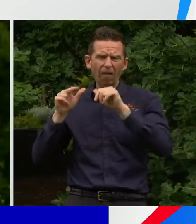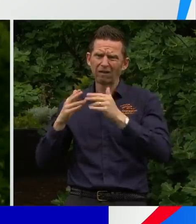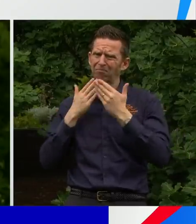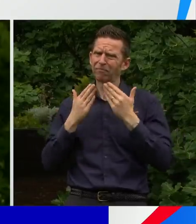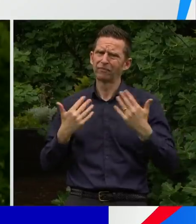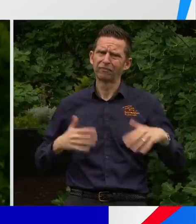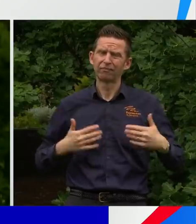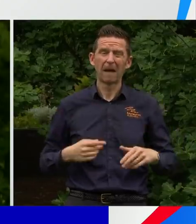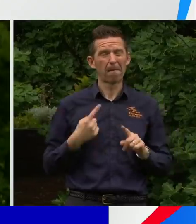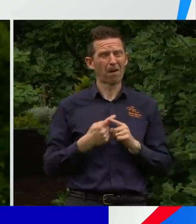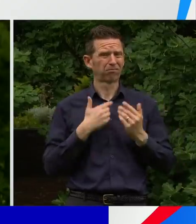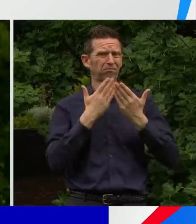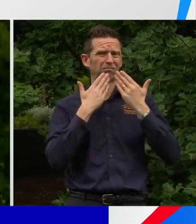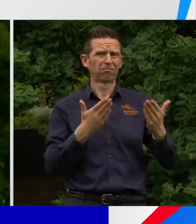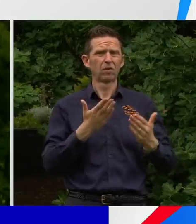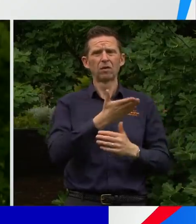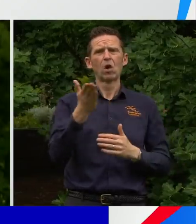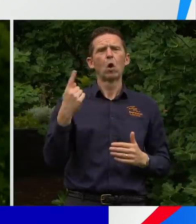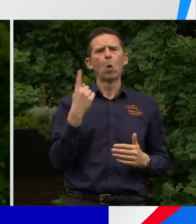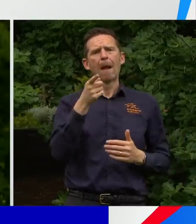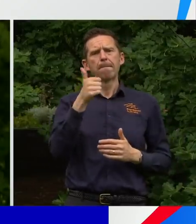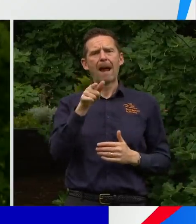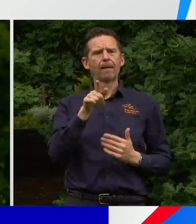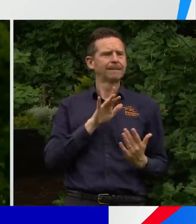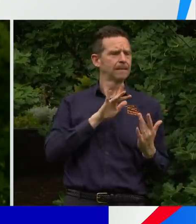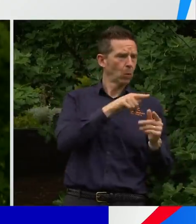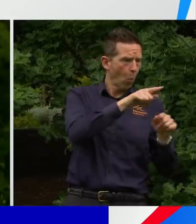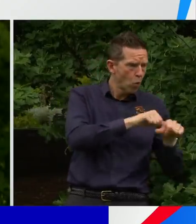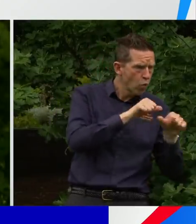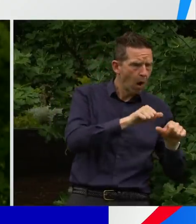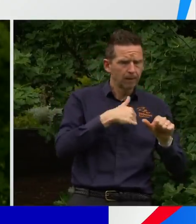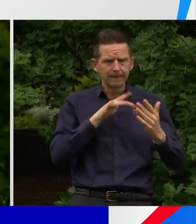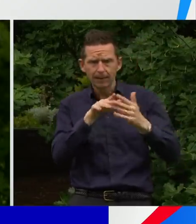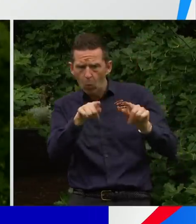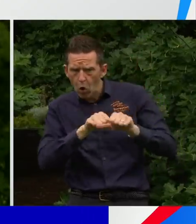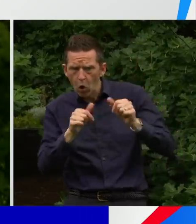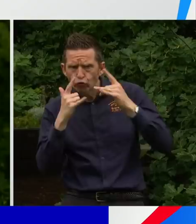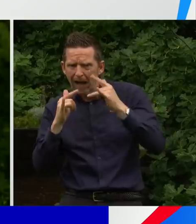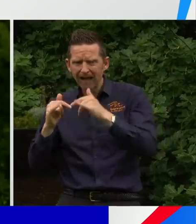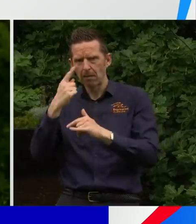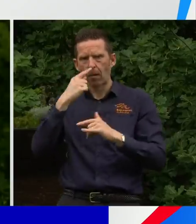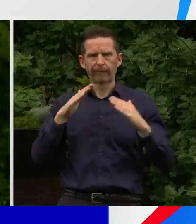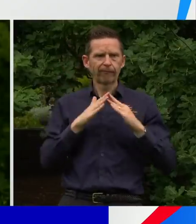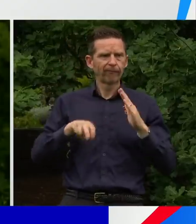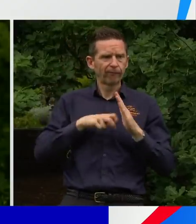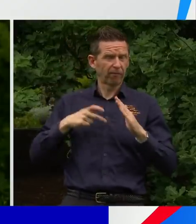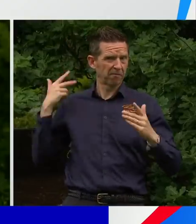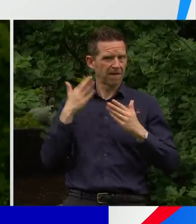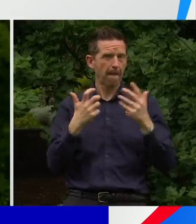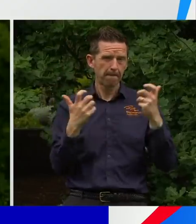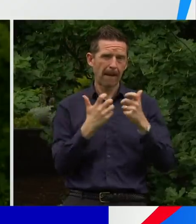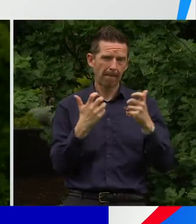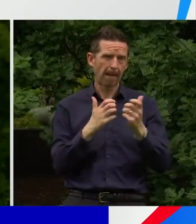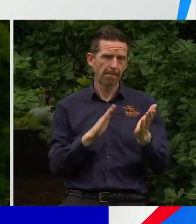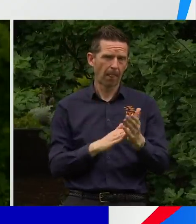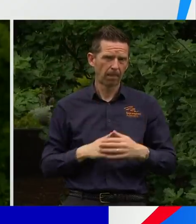to everyone who's really reached out to others through these really difficult months. I know that people have needed extra support